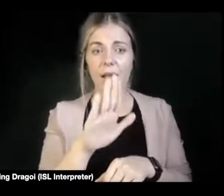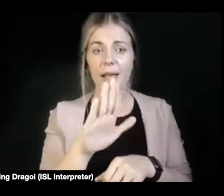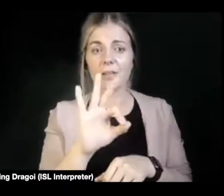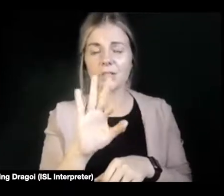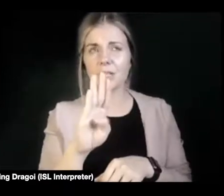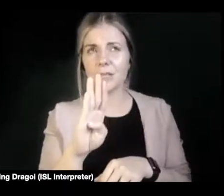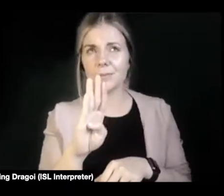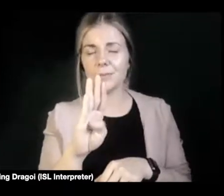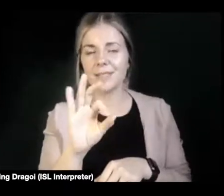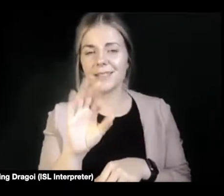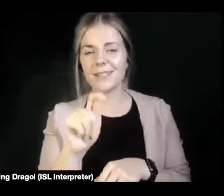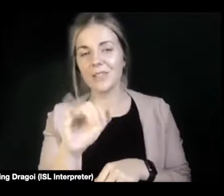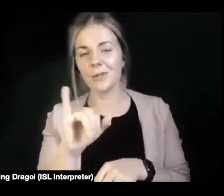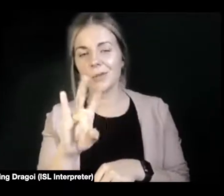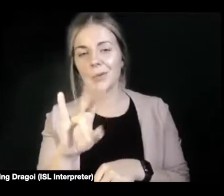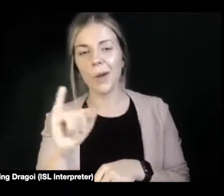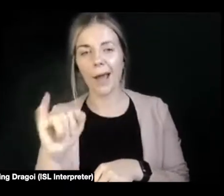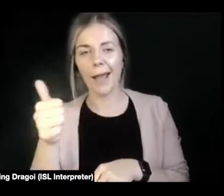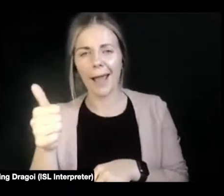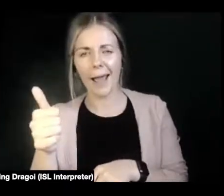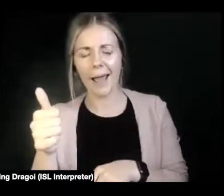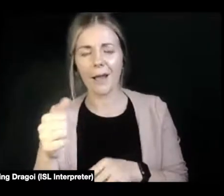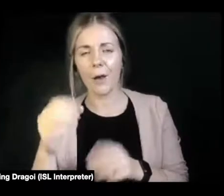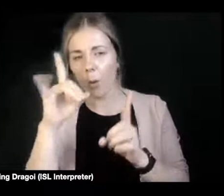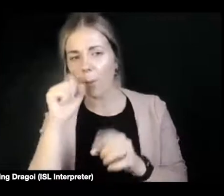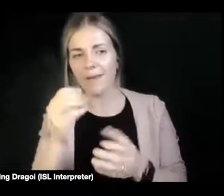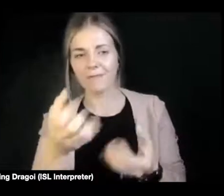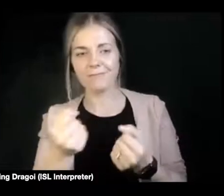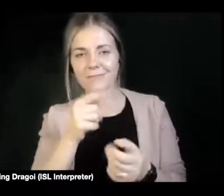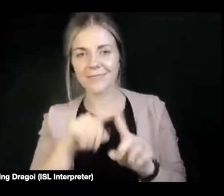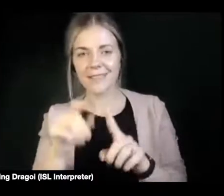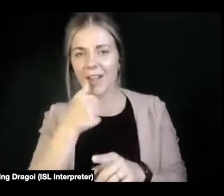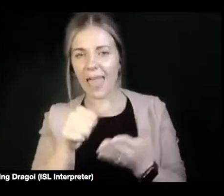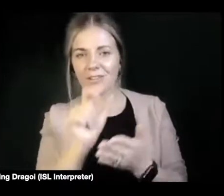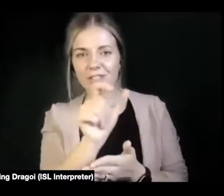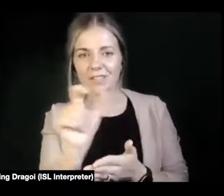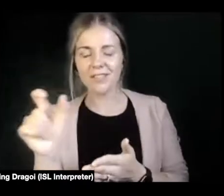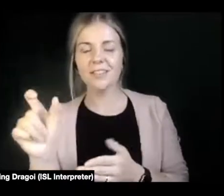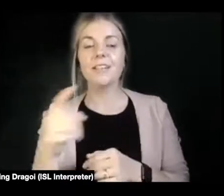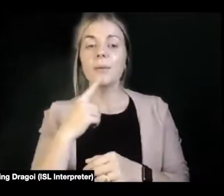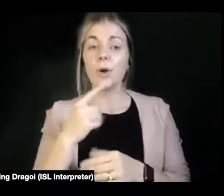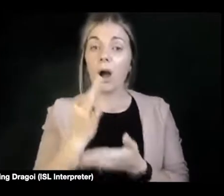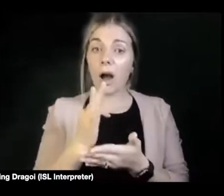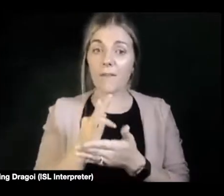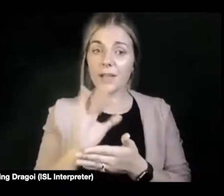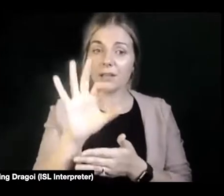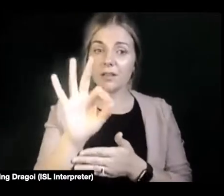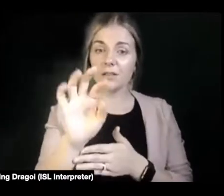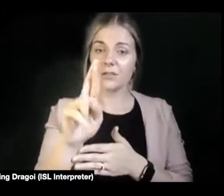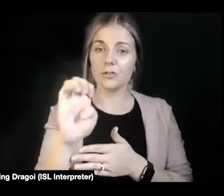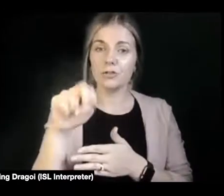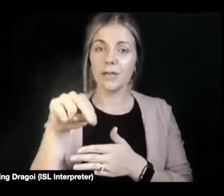I hope I got all the letters. Apologies if I didn't. And I think they're often overlooked when groups